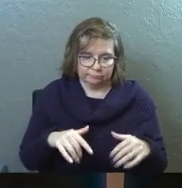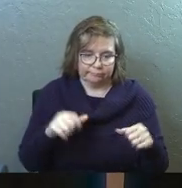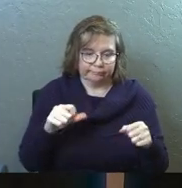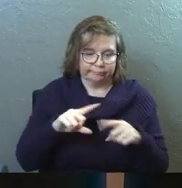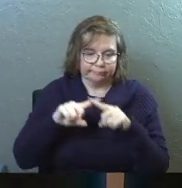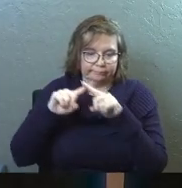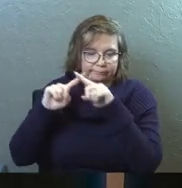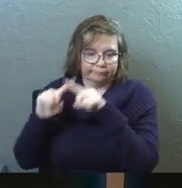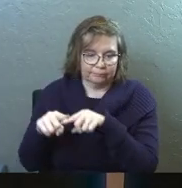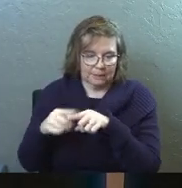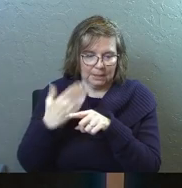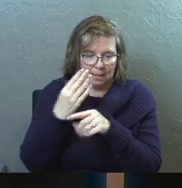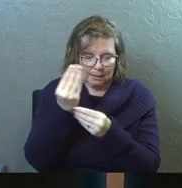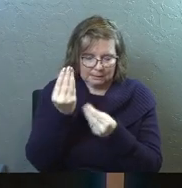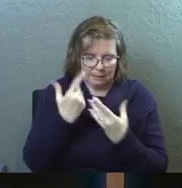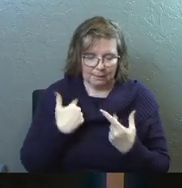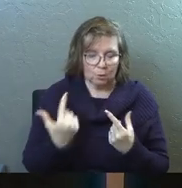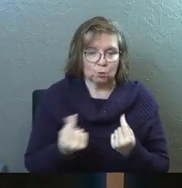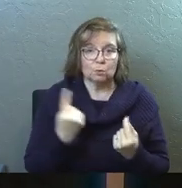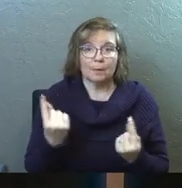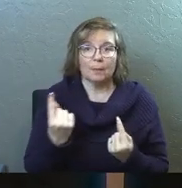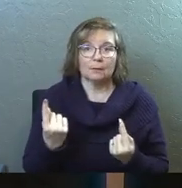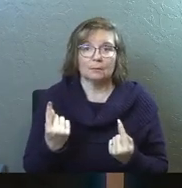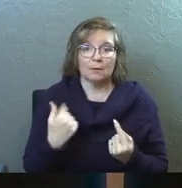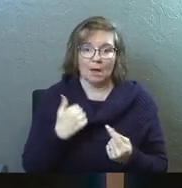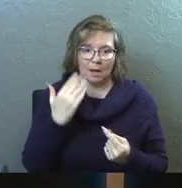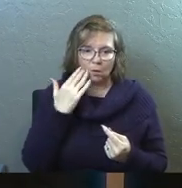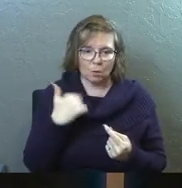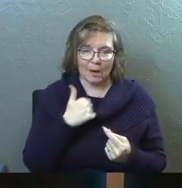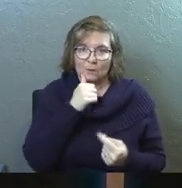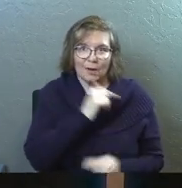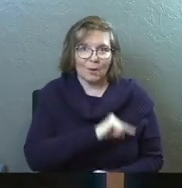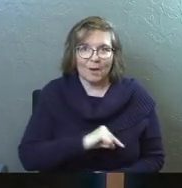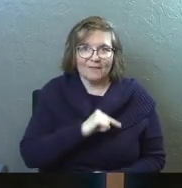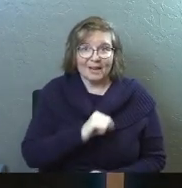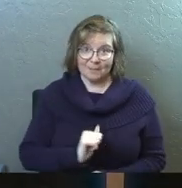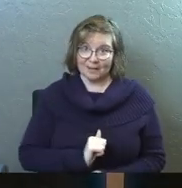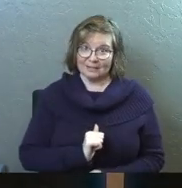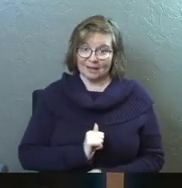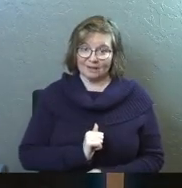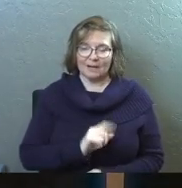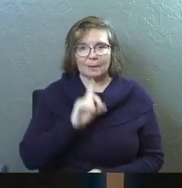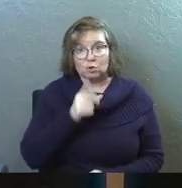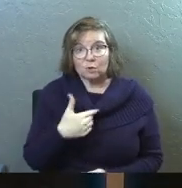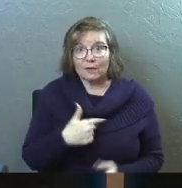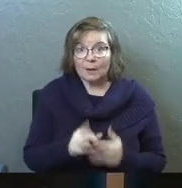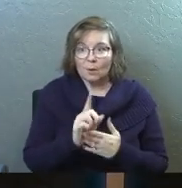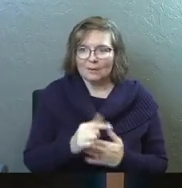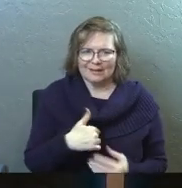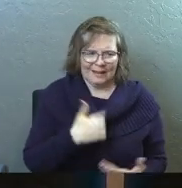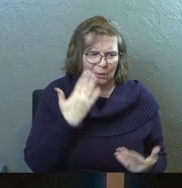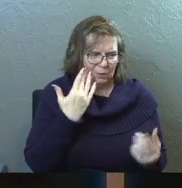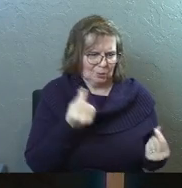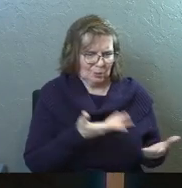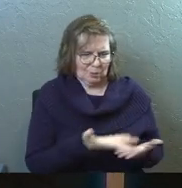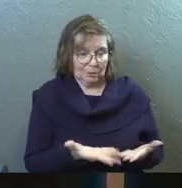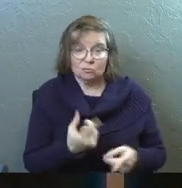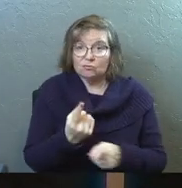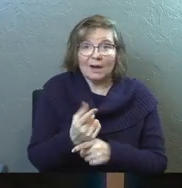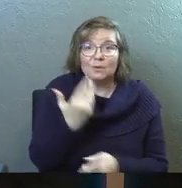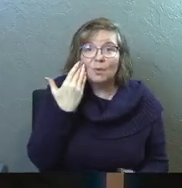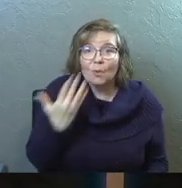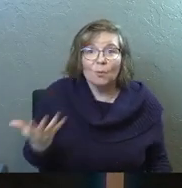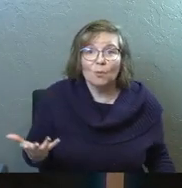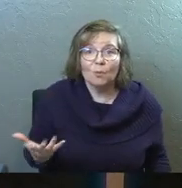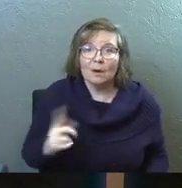God is filling me to do something. And I knew I was unqualified for it. And I'm sure you've had moments you're like, I don't know what to do here. You're right.